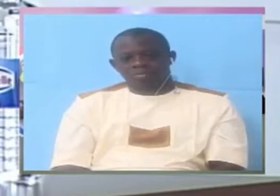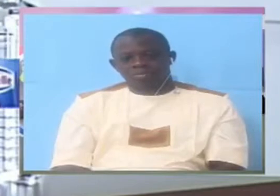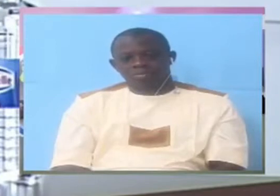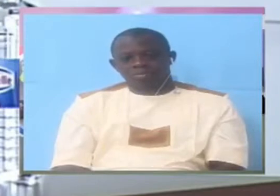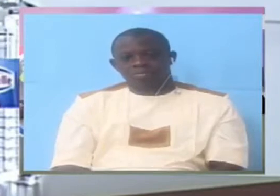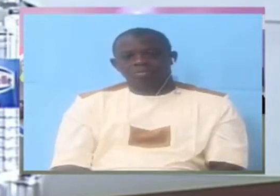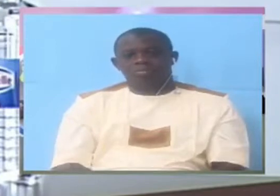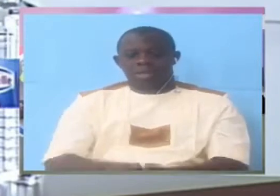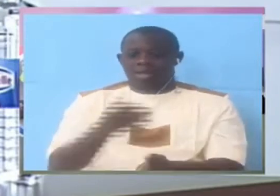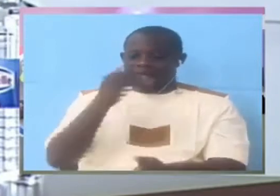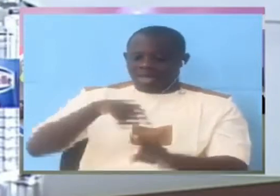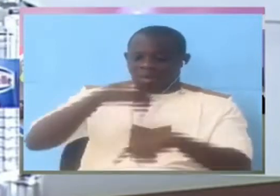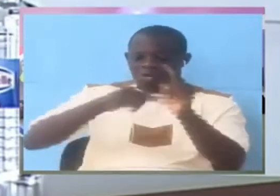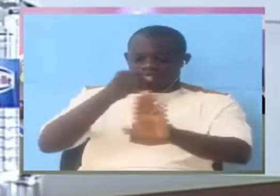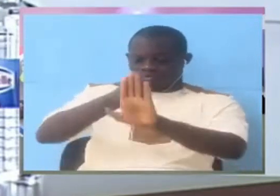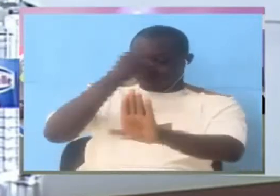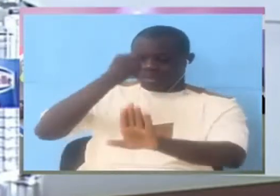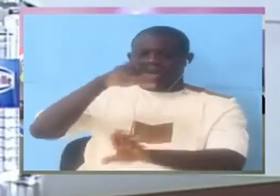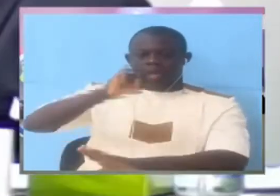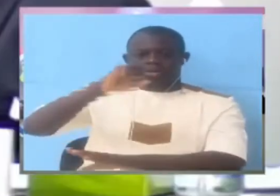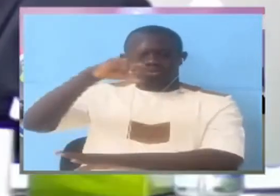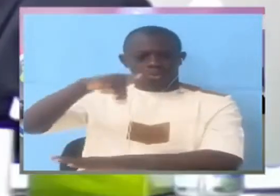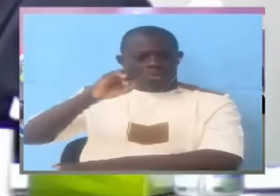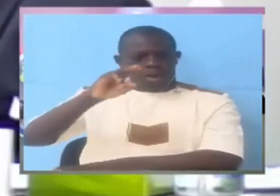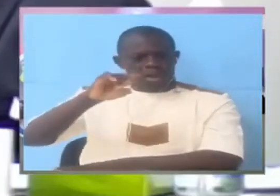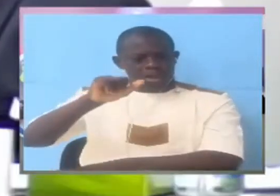counter security was it part of internal security?